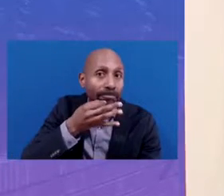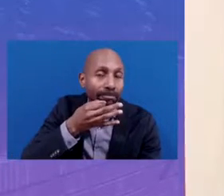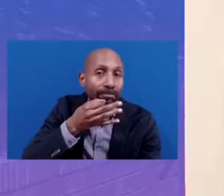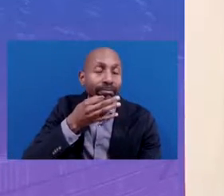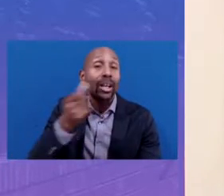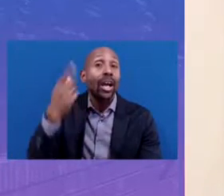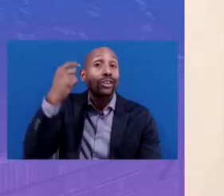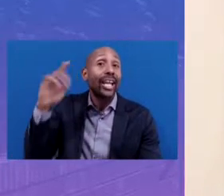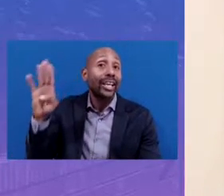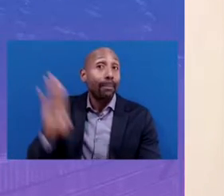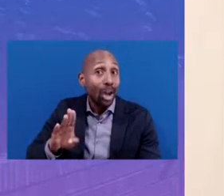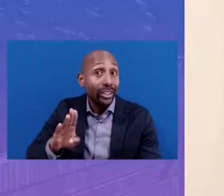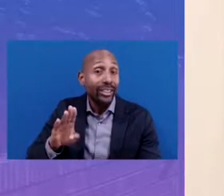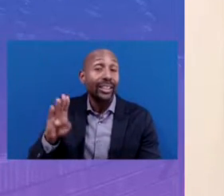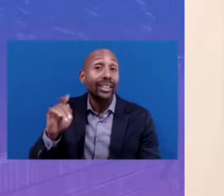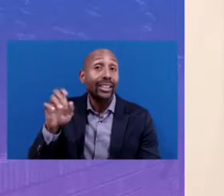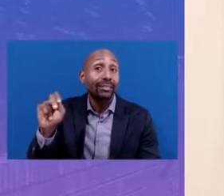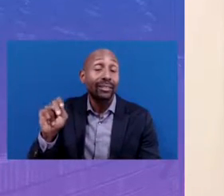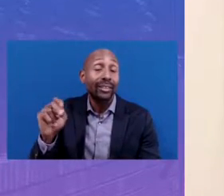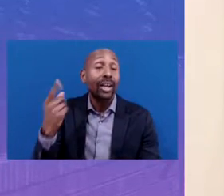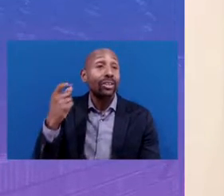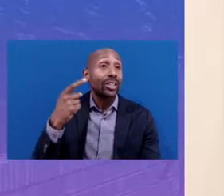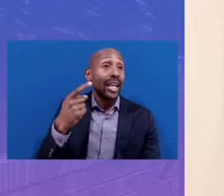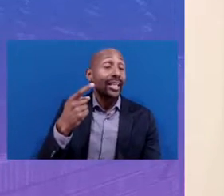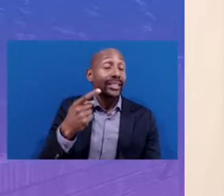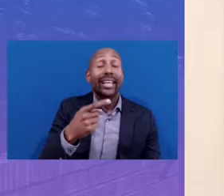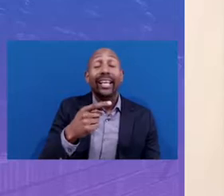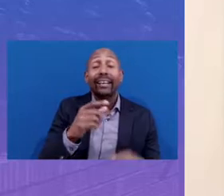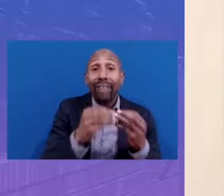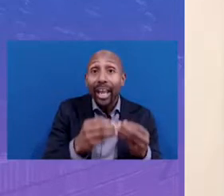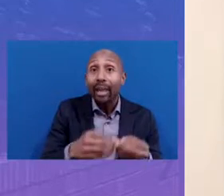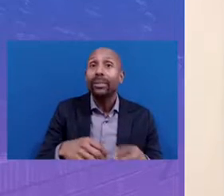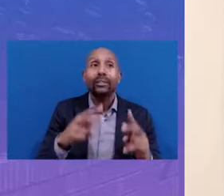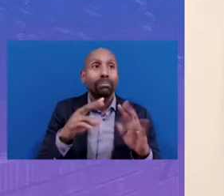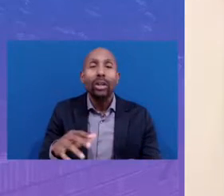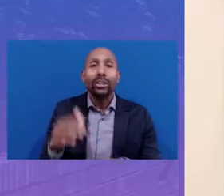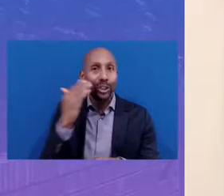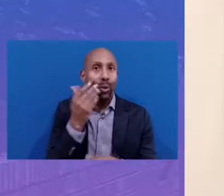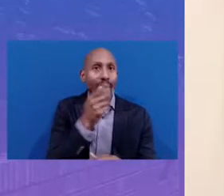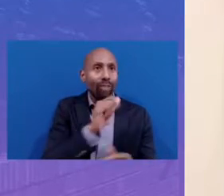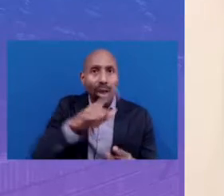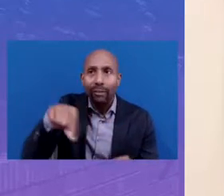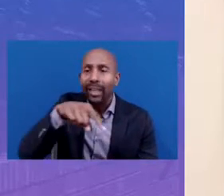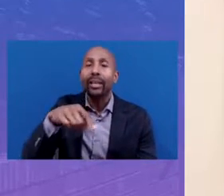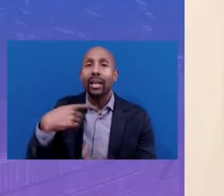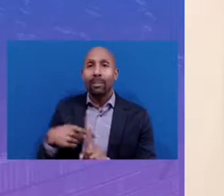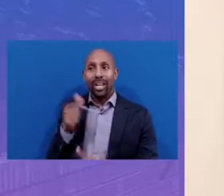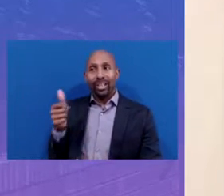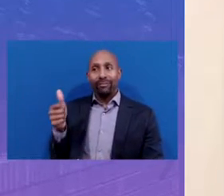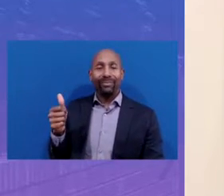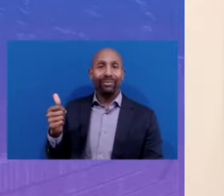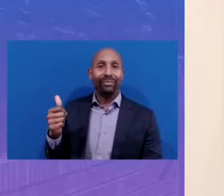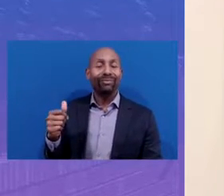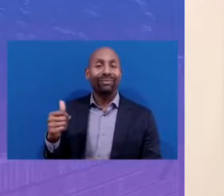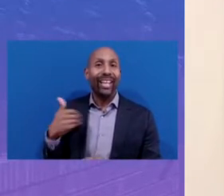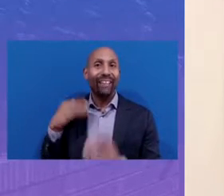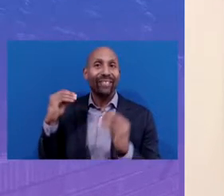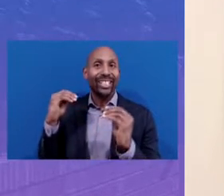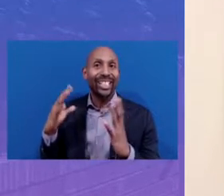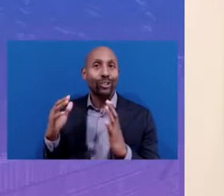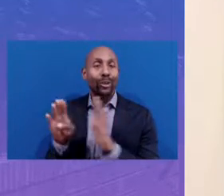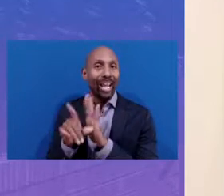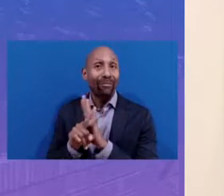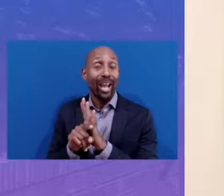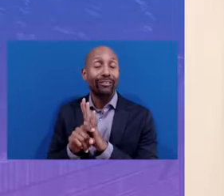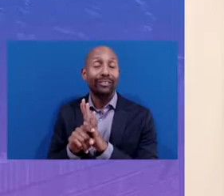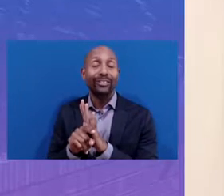knowing Boston, understanding and knowing families and partners, and also because she has some teaching background. And so she